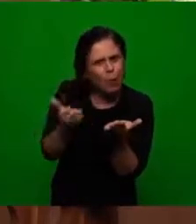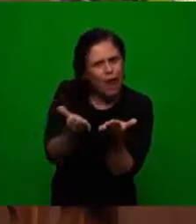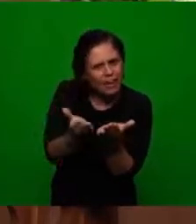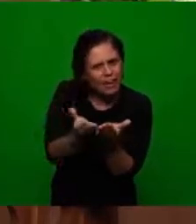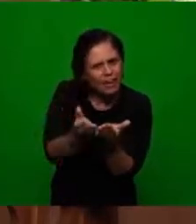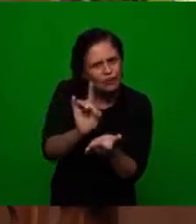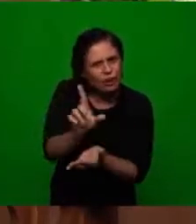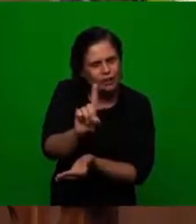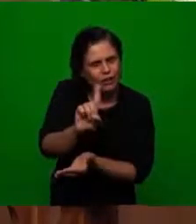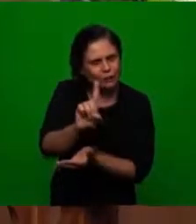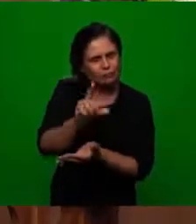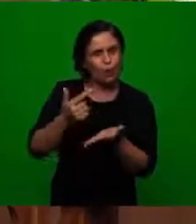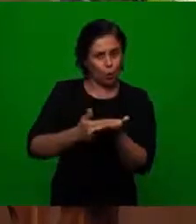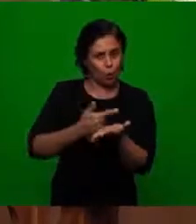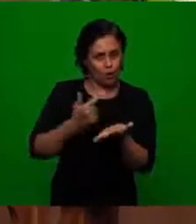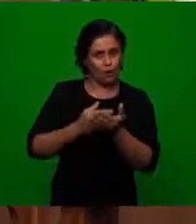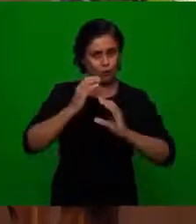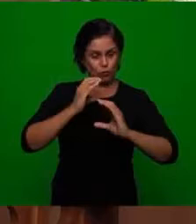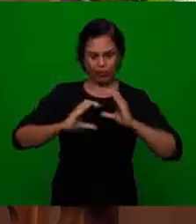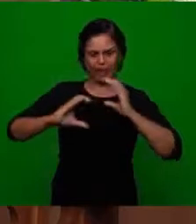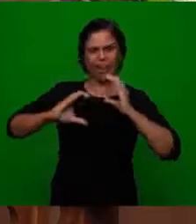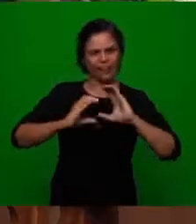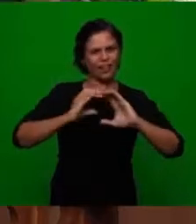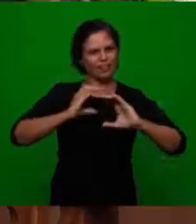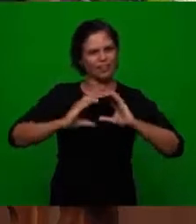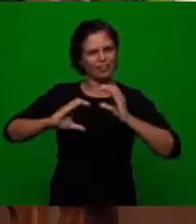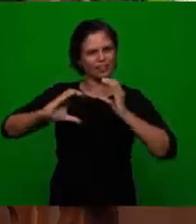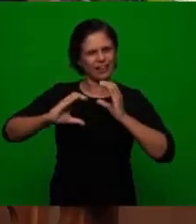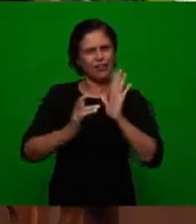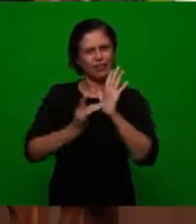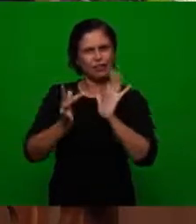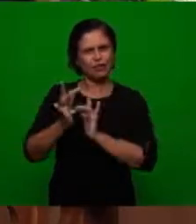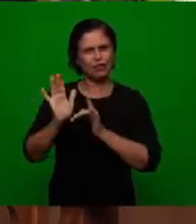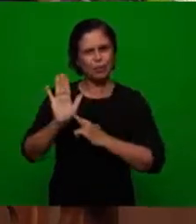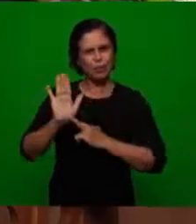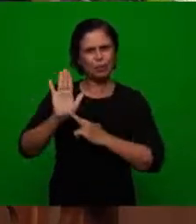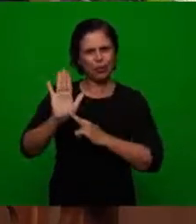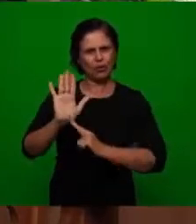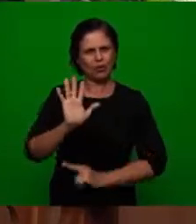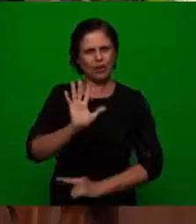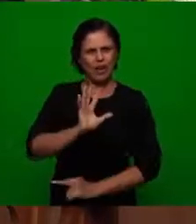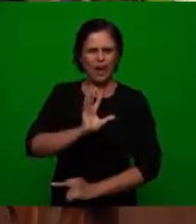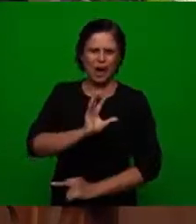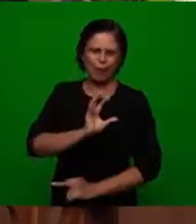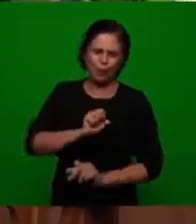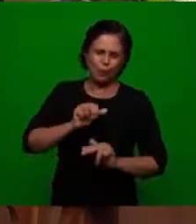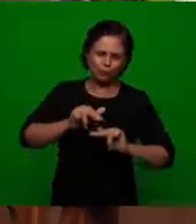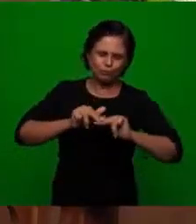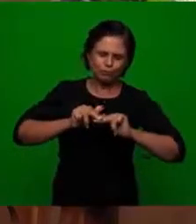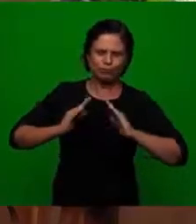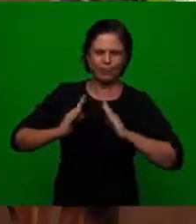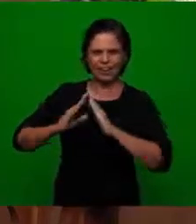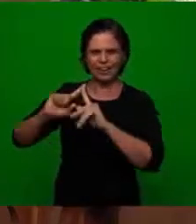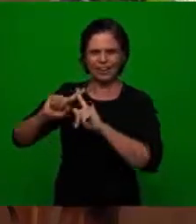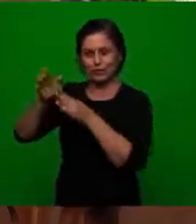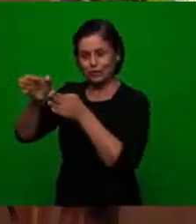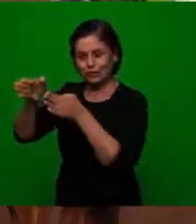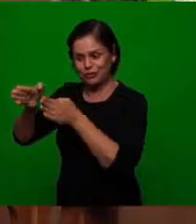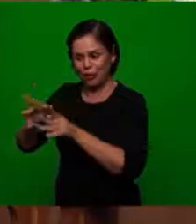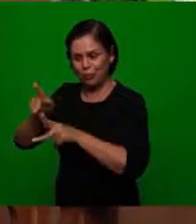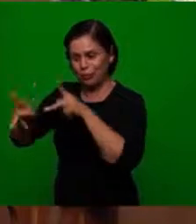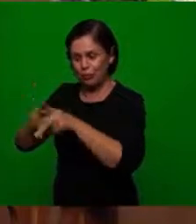when we see in the book of Revelations Jesus manifests in the book with great love for the church